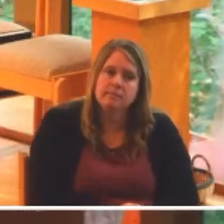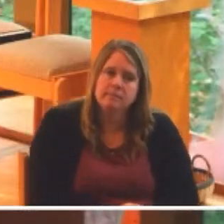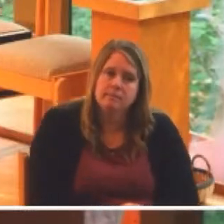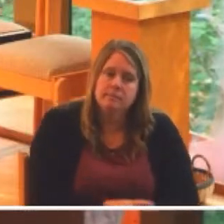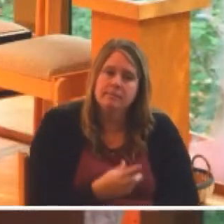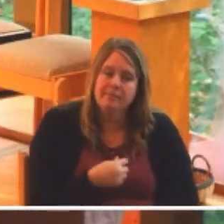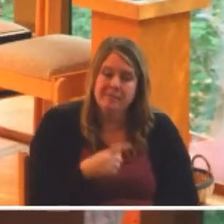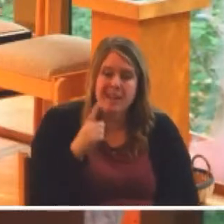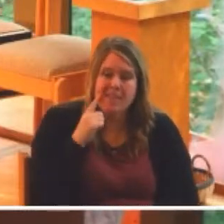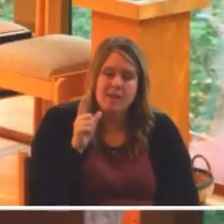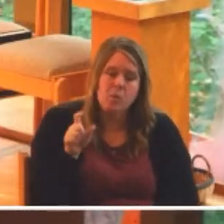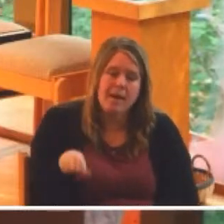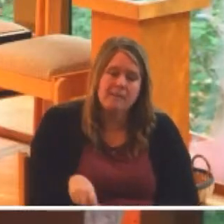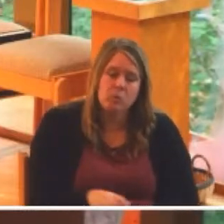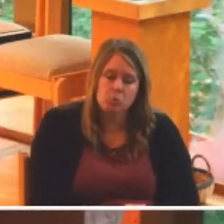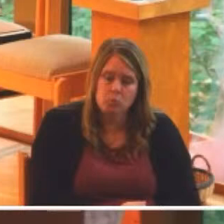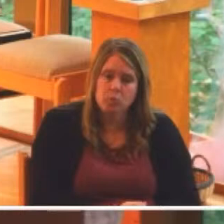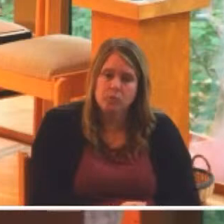I think we have to.